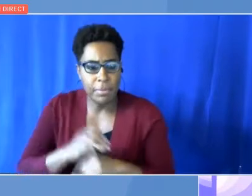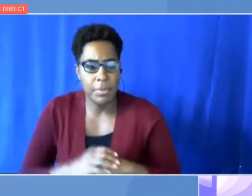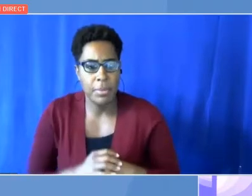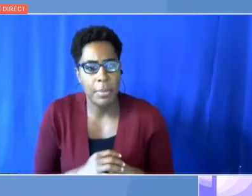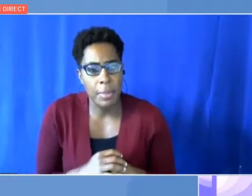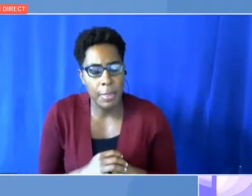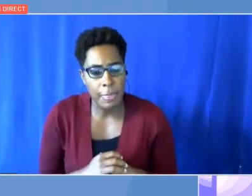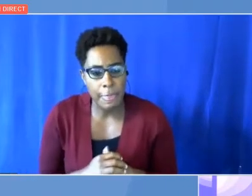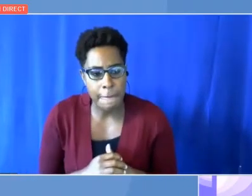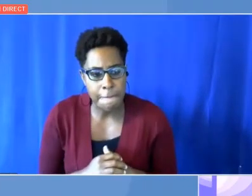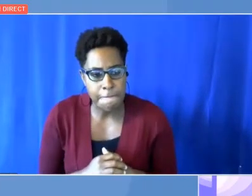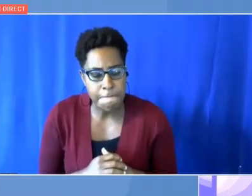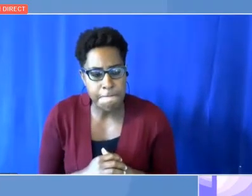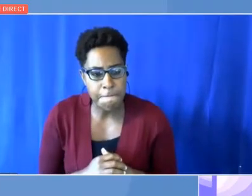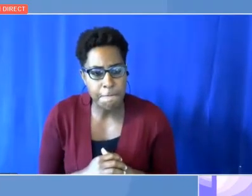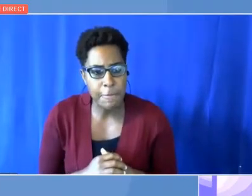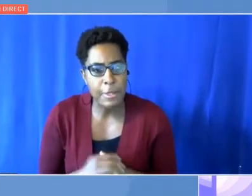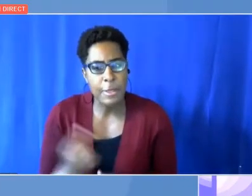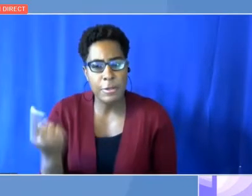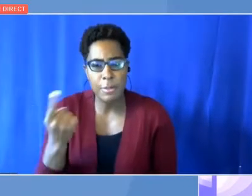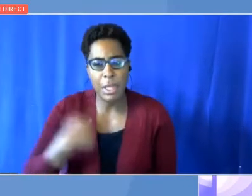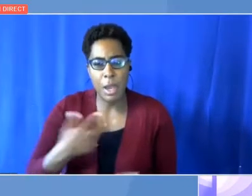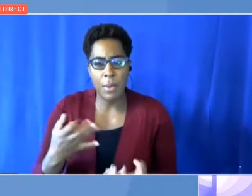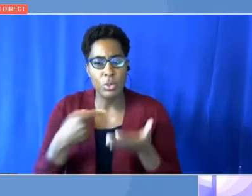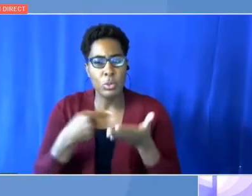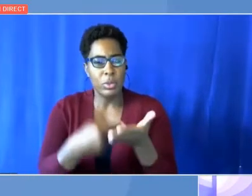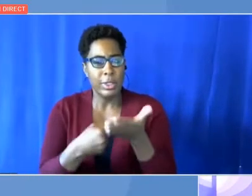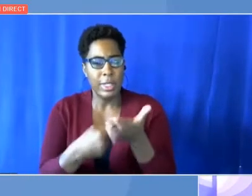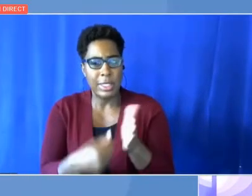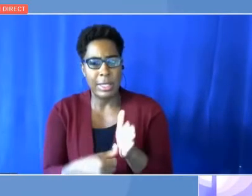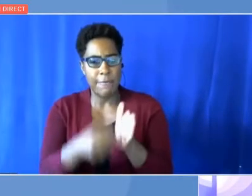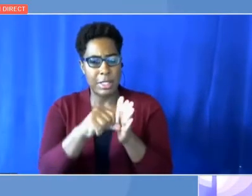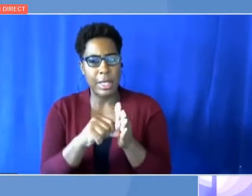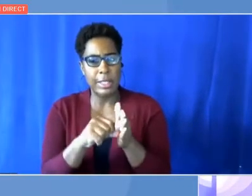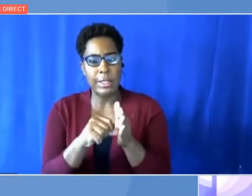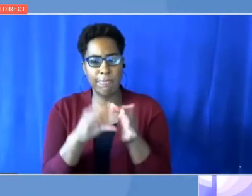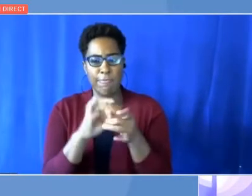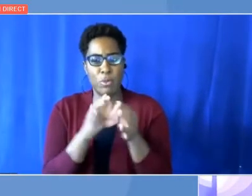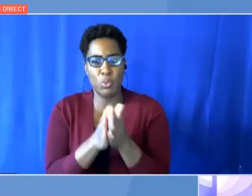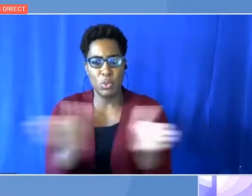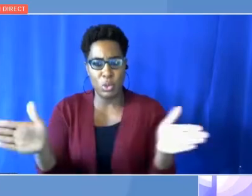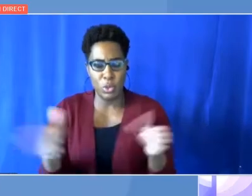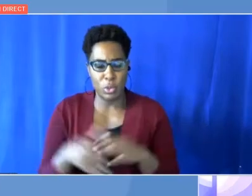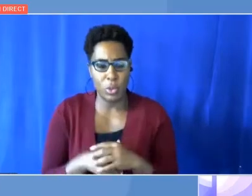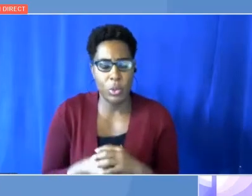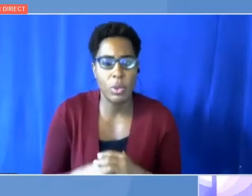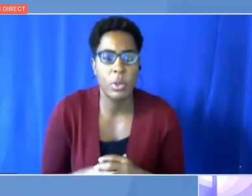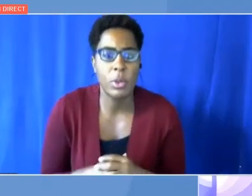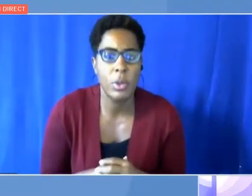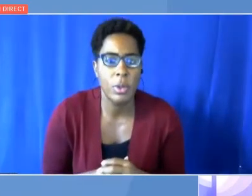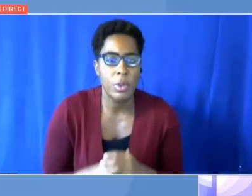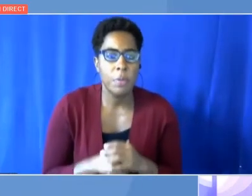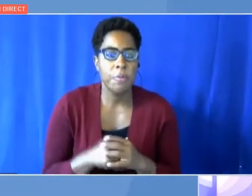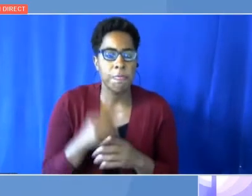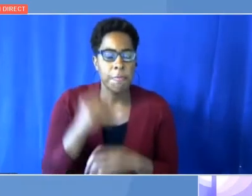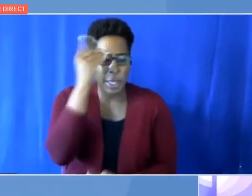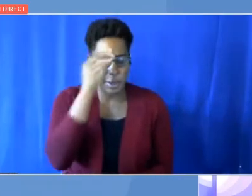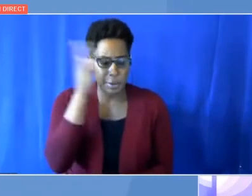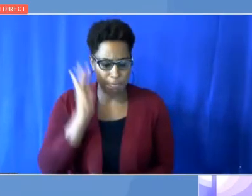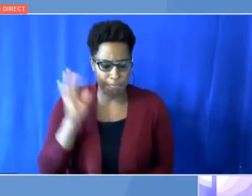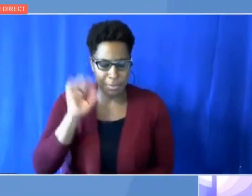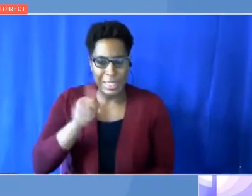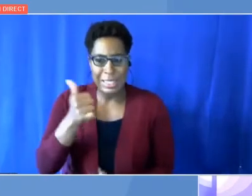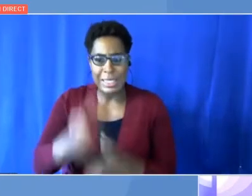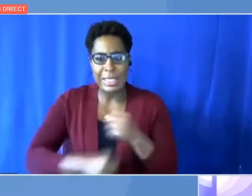I wish to underline more generally. First of all, if you think 10 years ago, there were still people